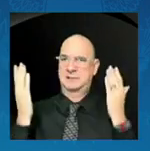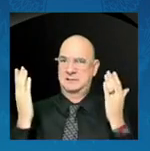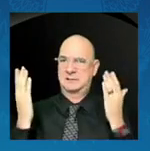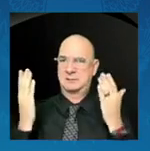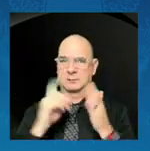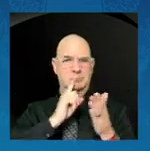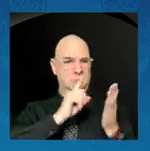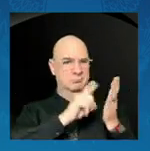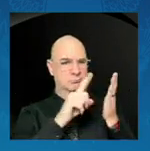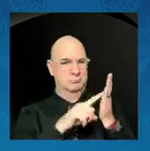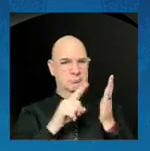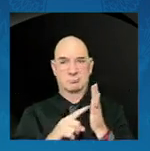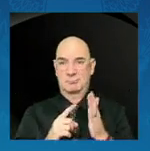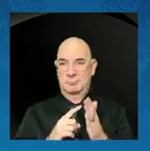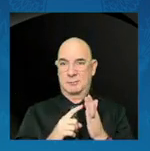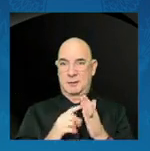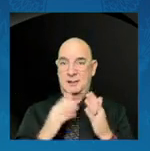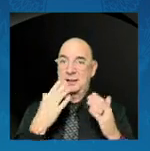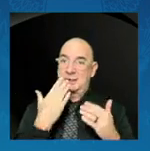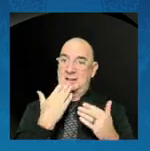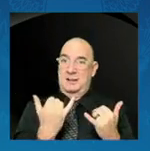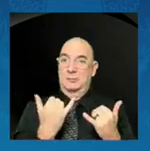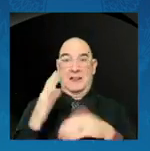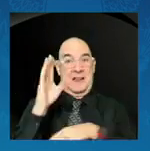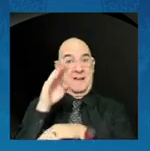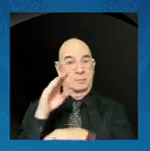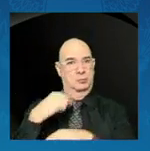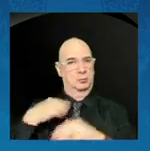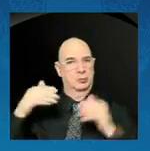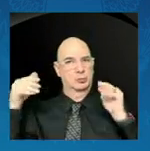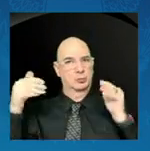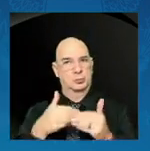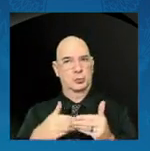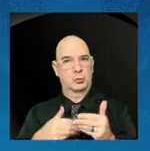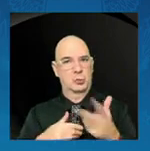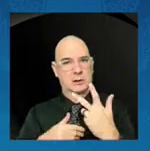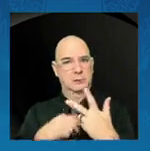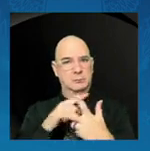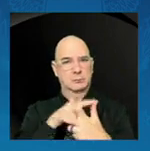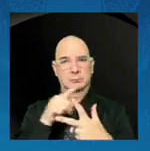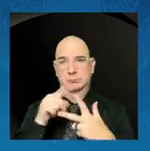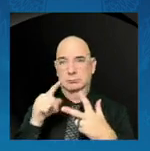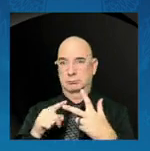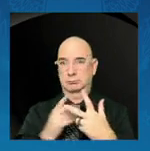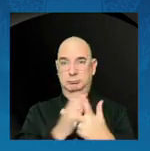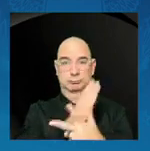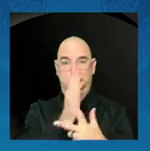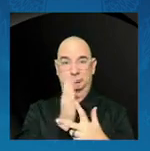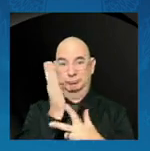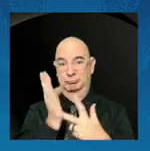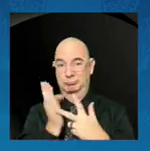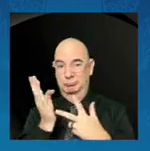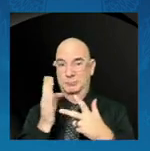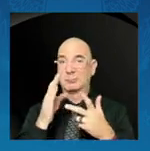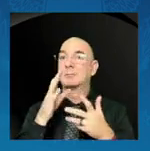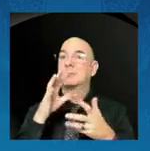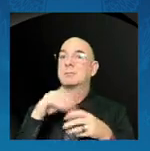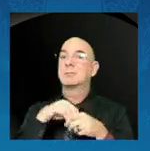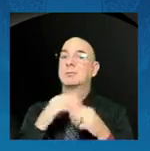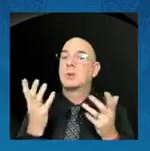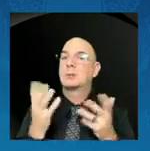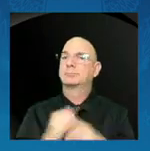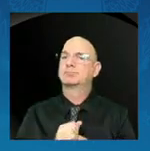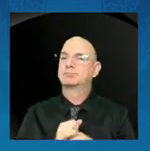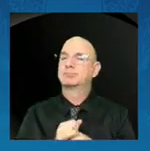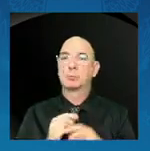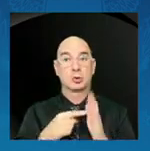on three particular areas within our framework. And the three areas I believe demonstrate our administration's